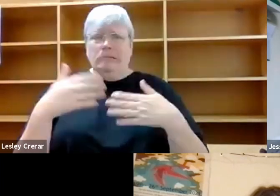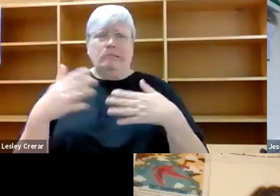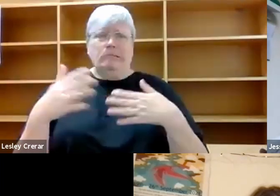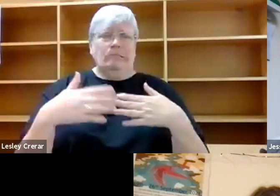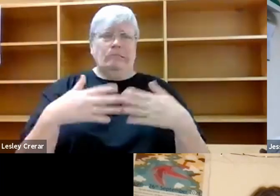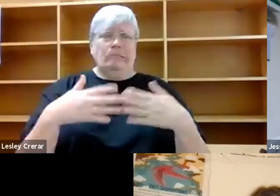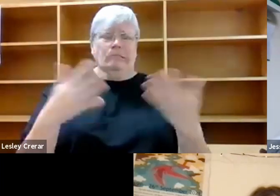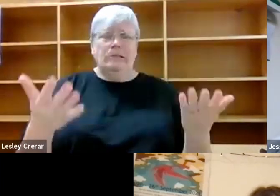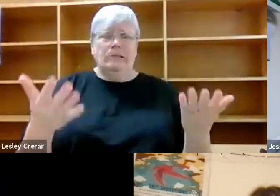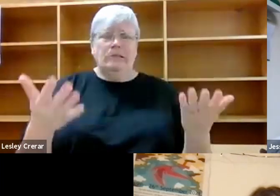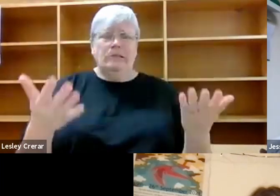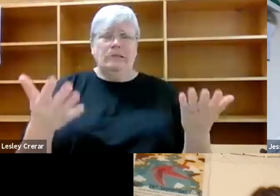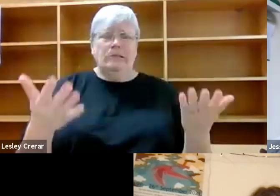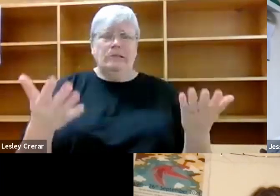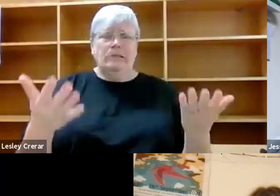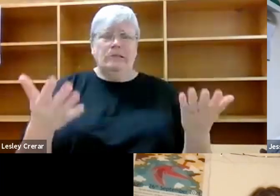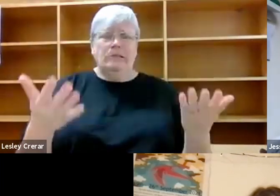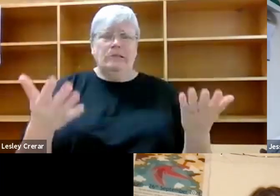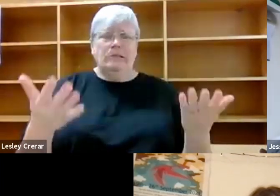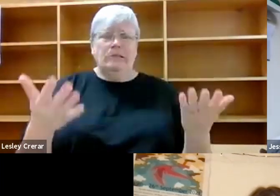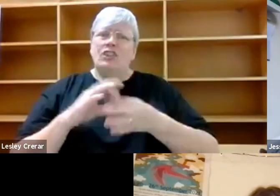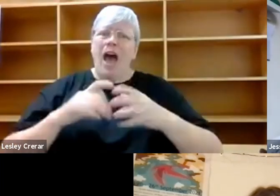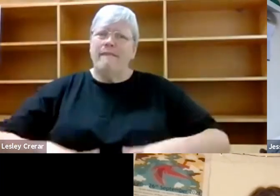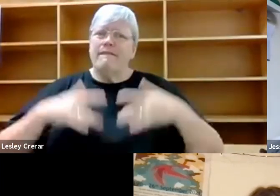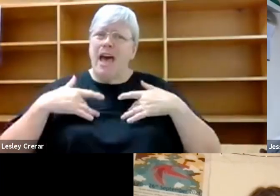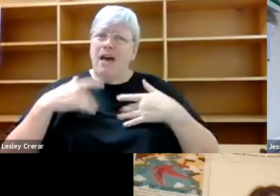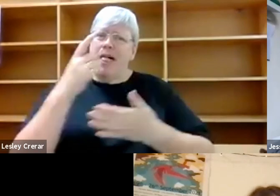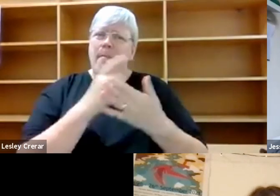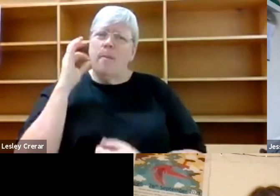intricately linked to how I thought about the plants and how I wrote about the plants.